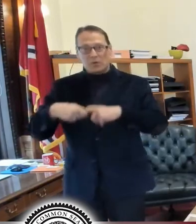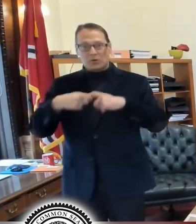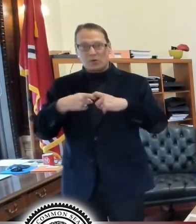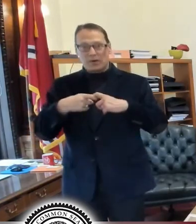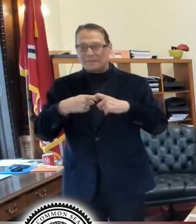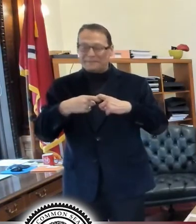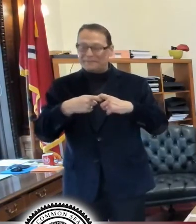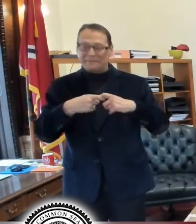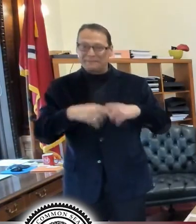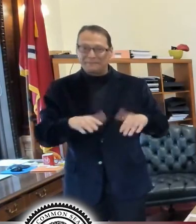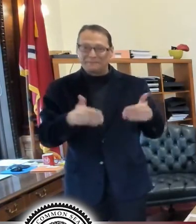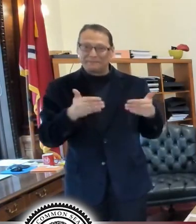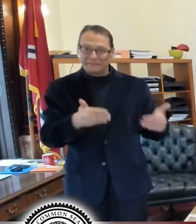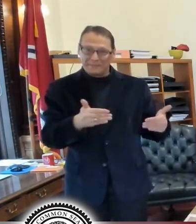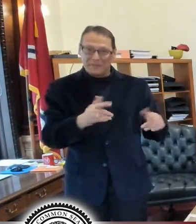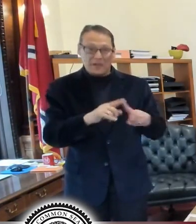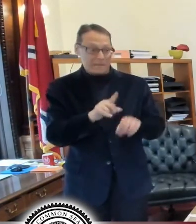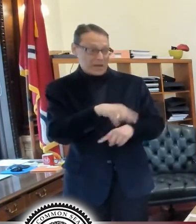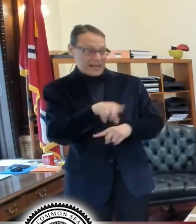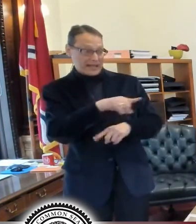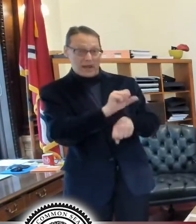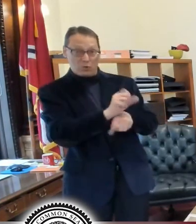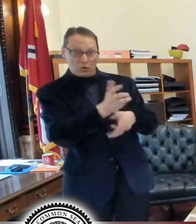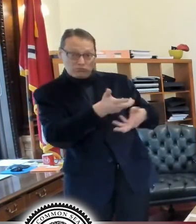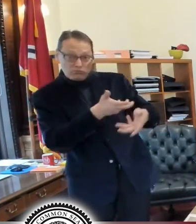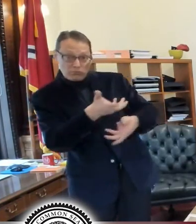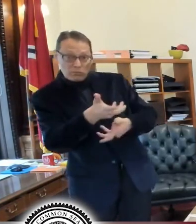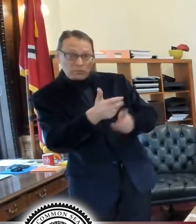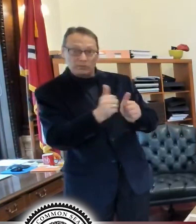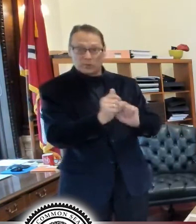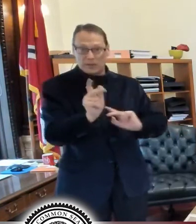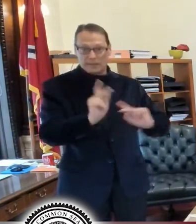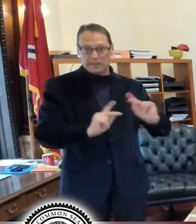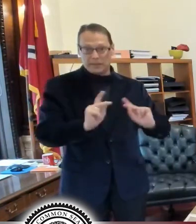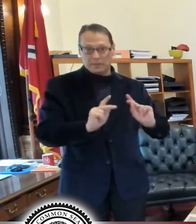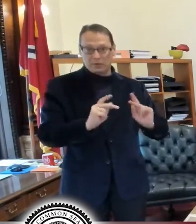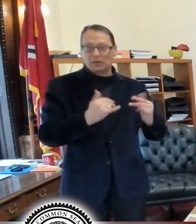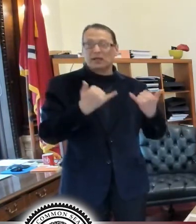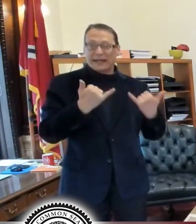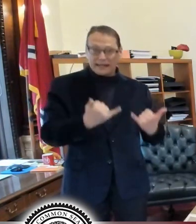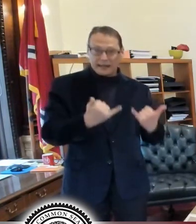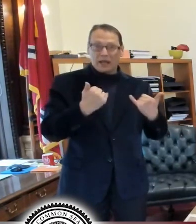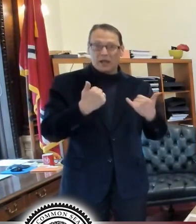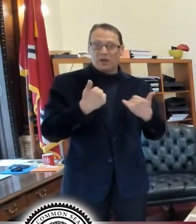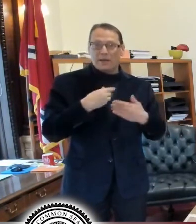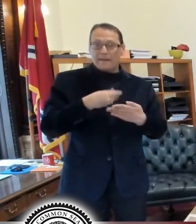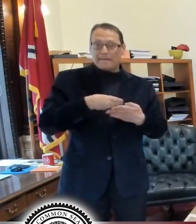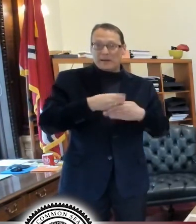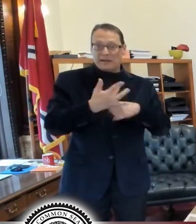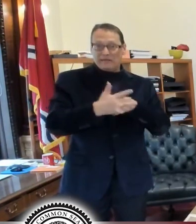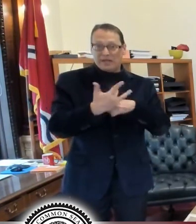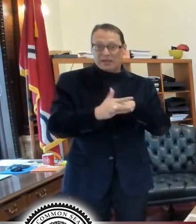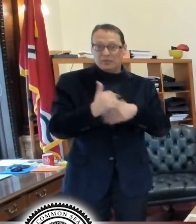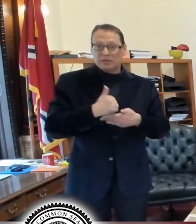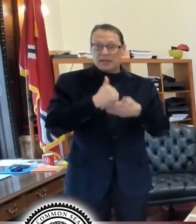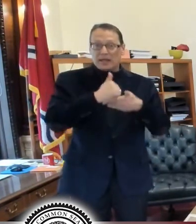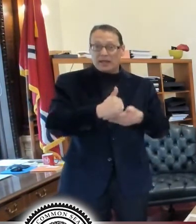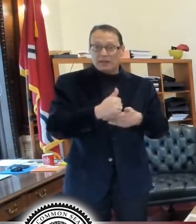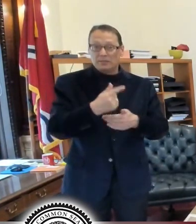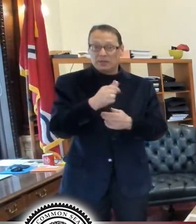longer in place, but they are working with people. And because we now have the utility assistance funds, you need to go through that.